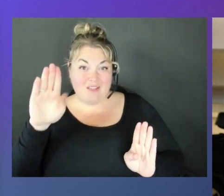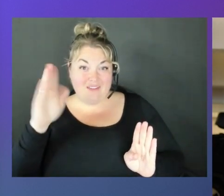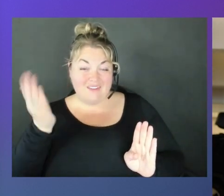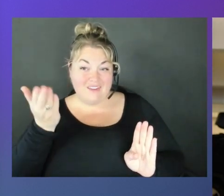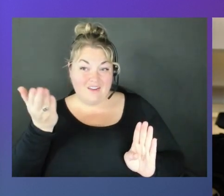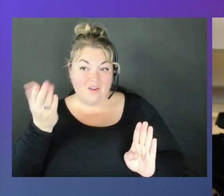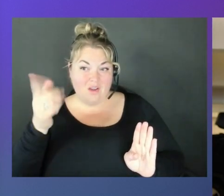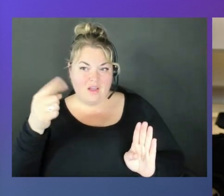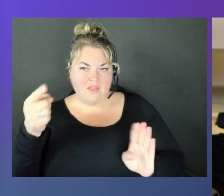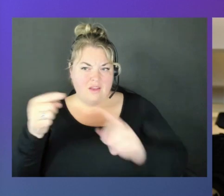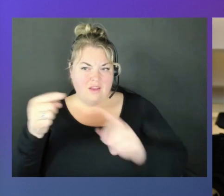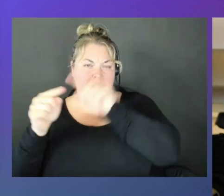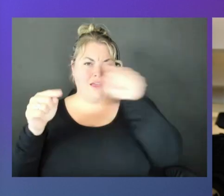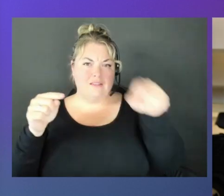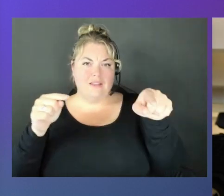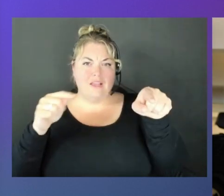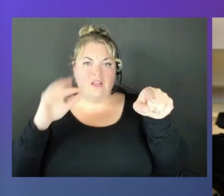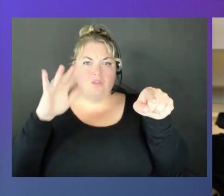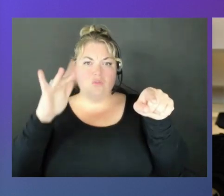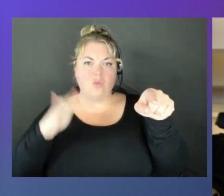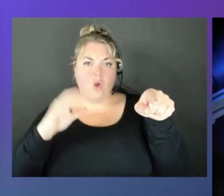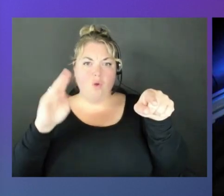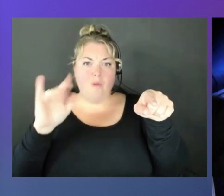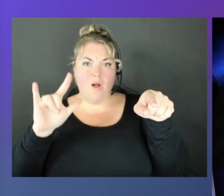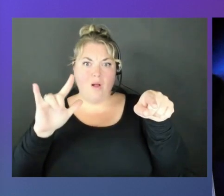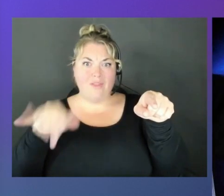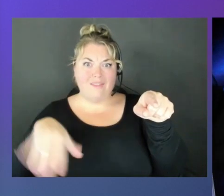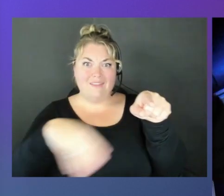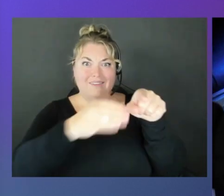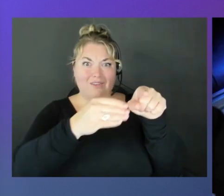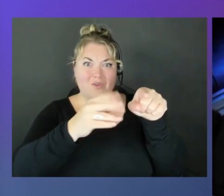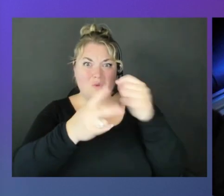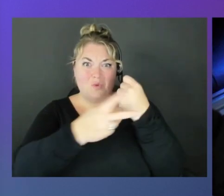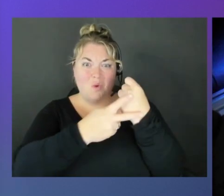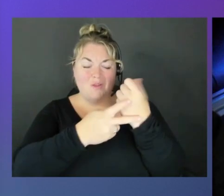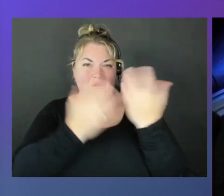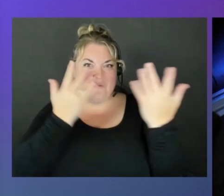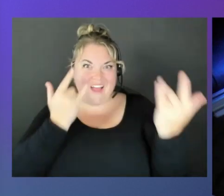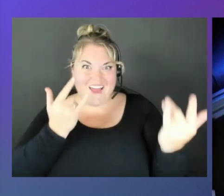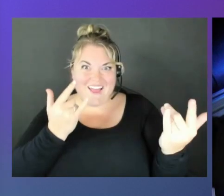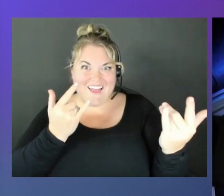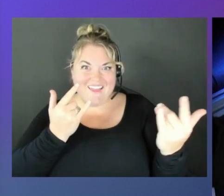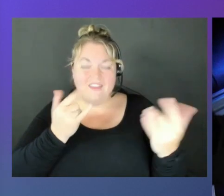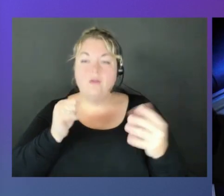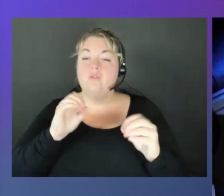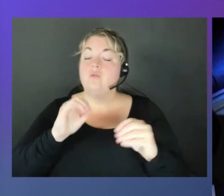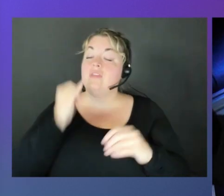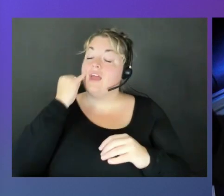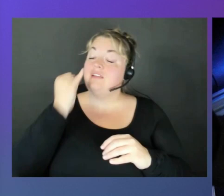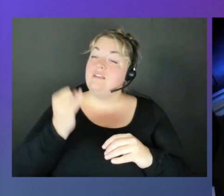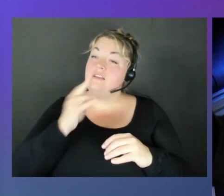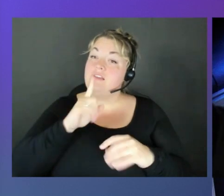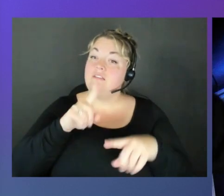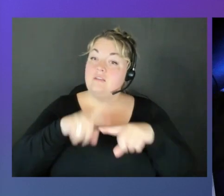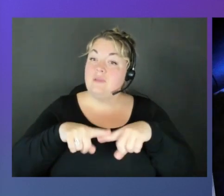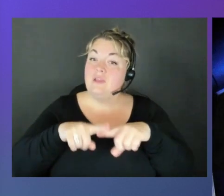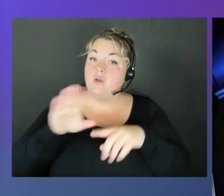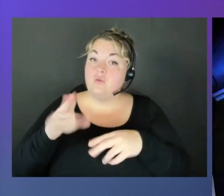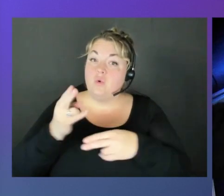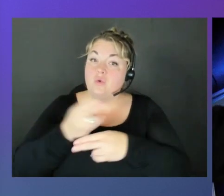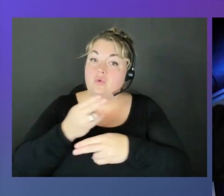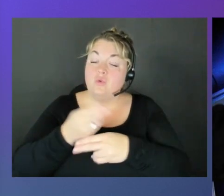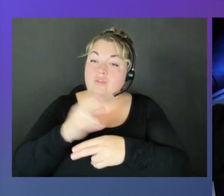snow cone. Yes. That's additional storage. Yes. And compute exactly. So the idea is that depending on the use case, you may go for